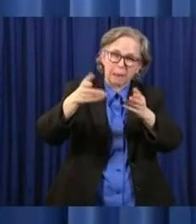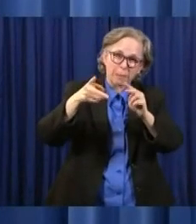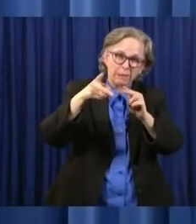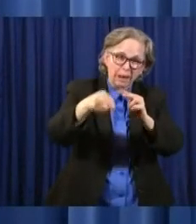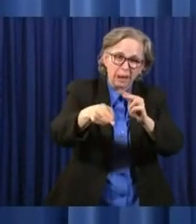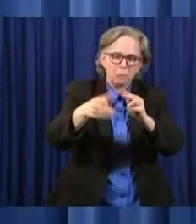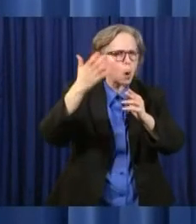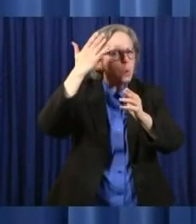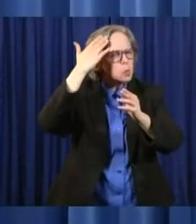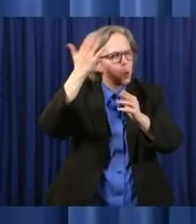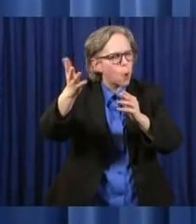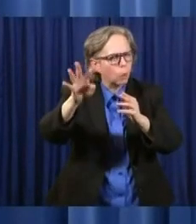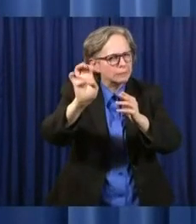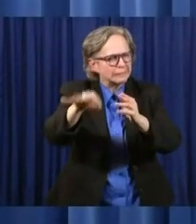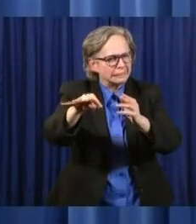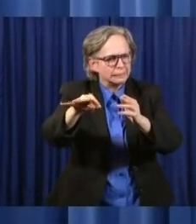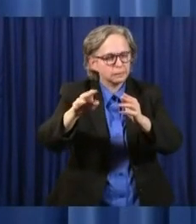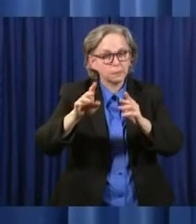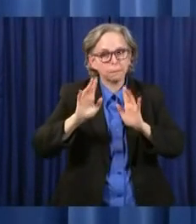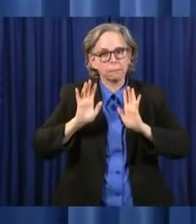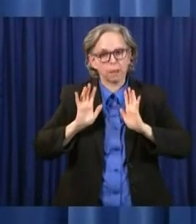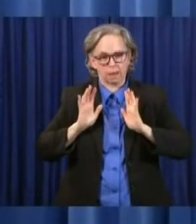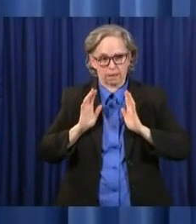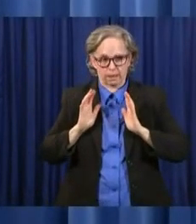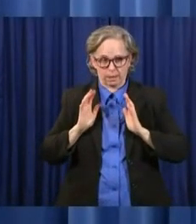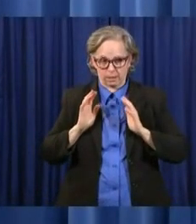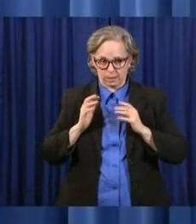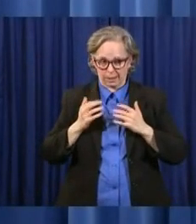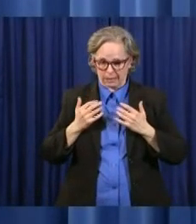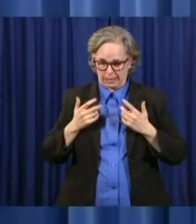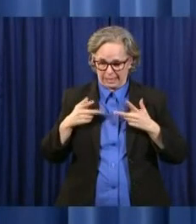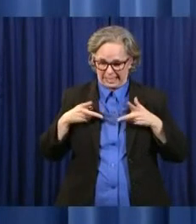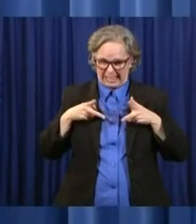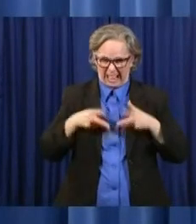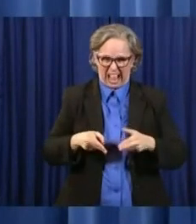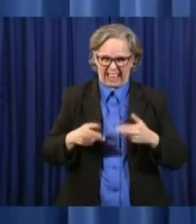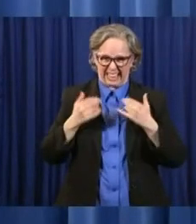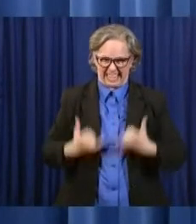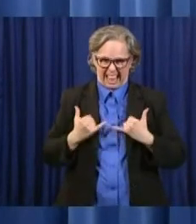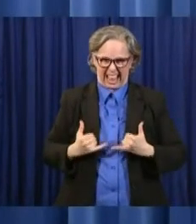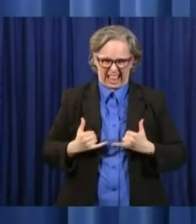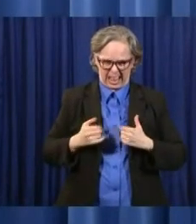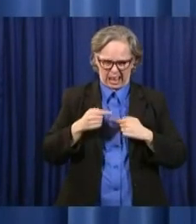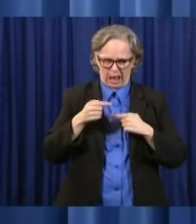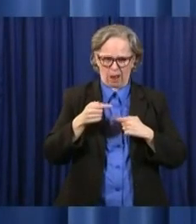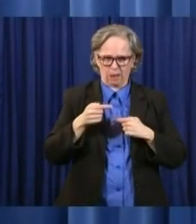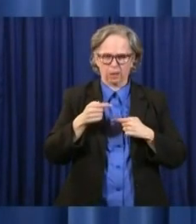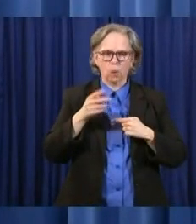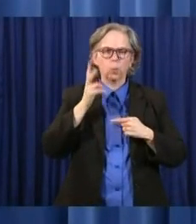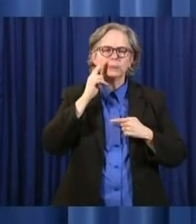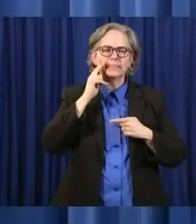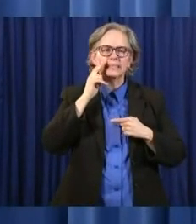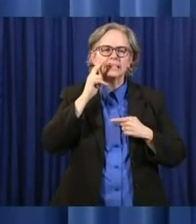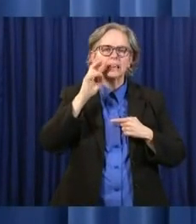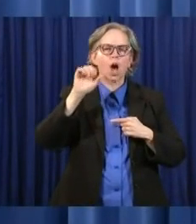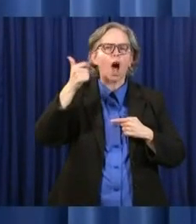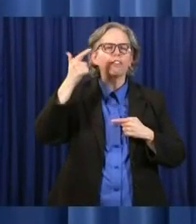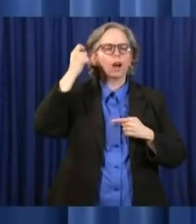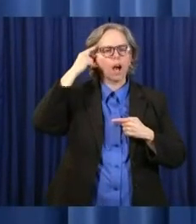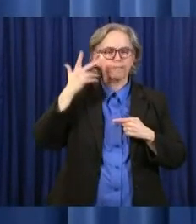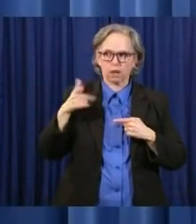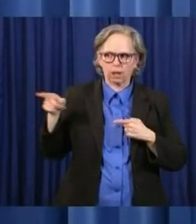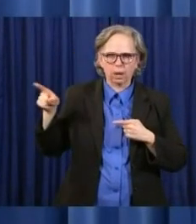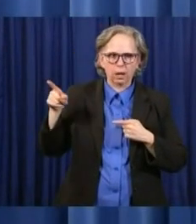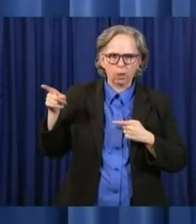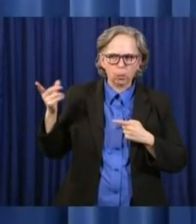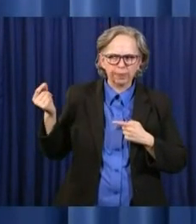is that when you start cutting budgets, other governors have found this, and legislatures have found this, you know, there are some big items